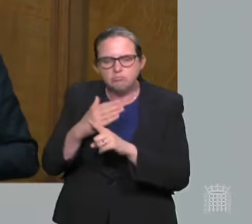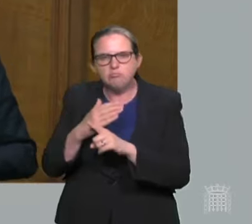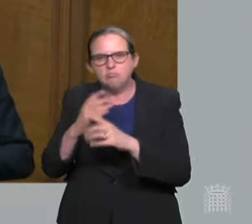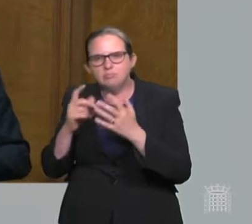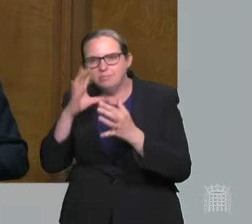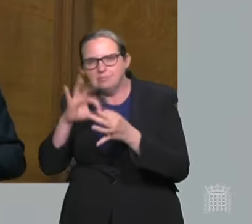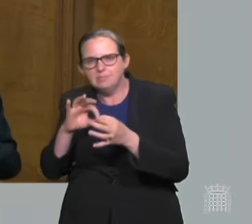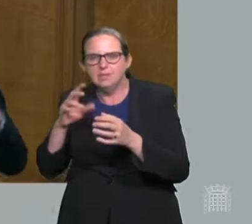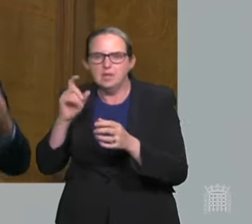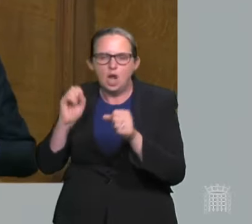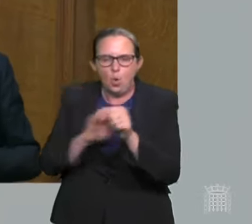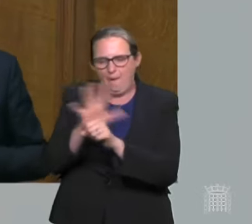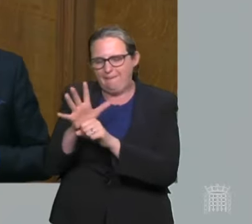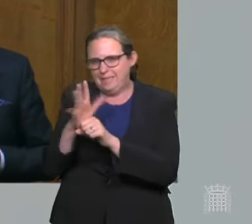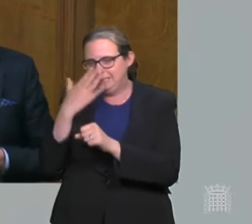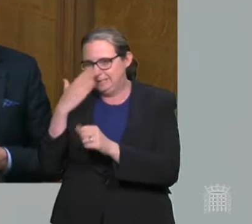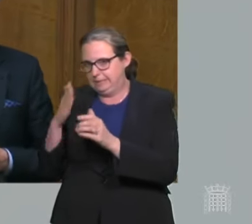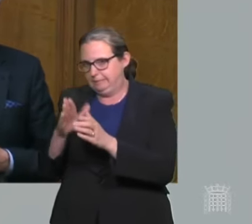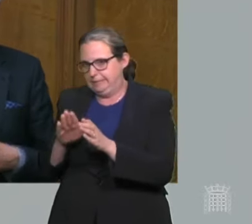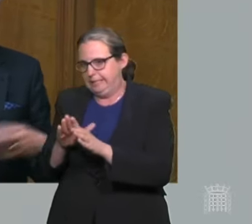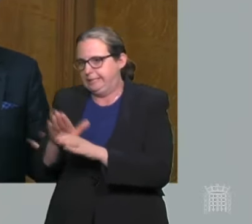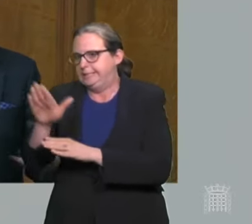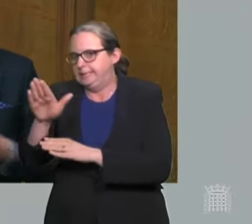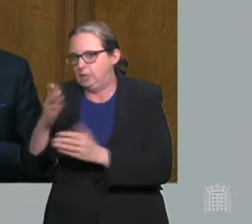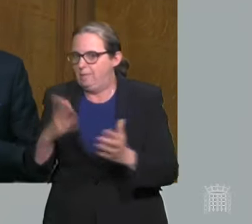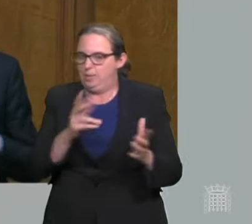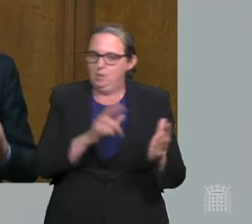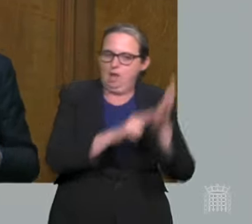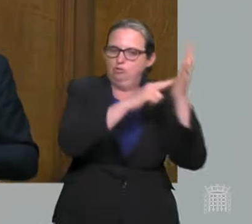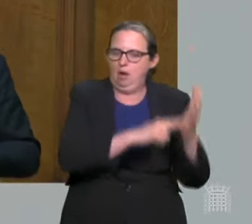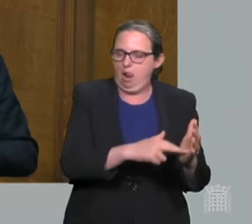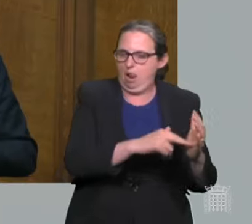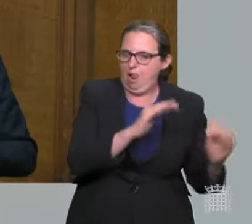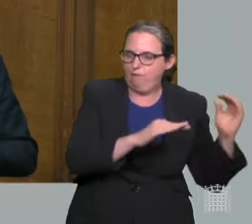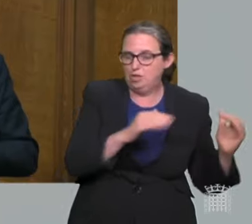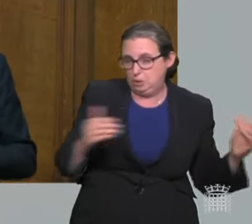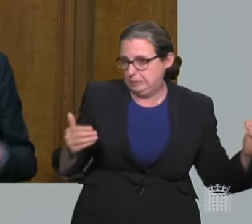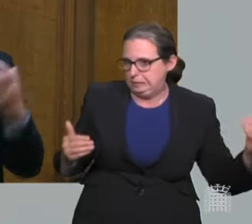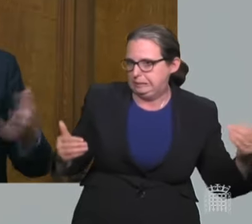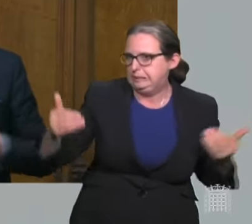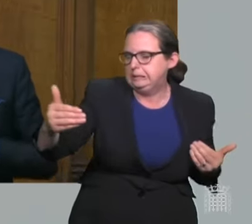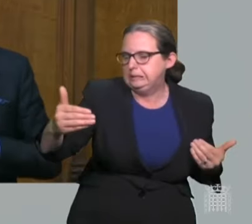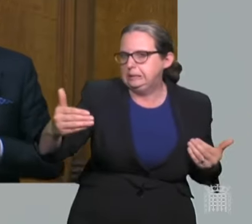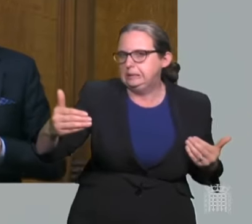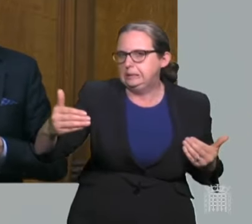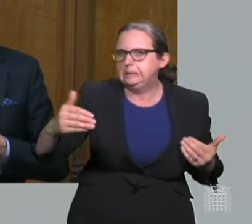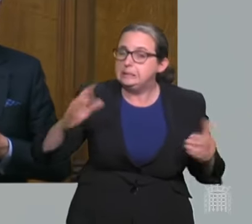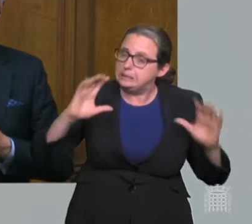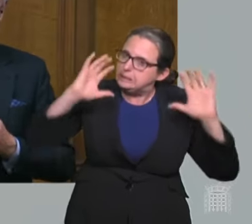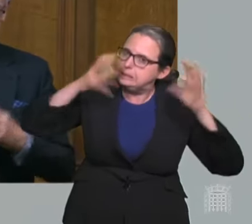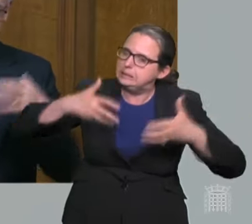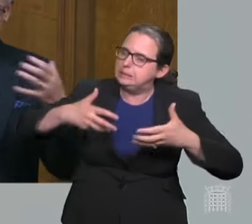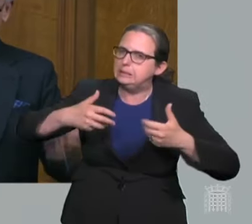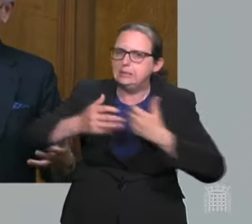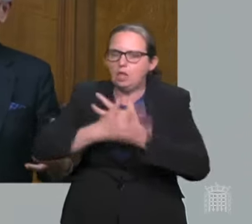of the national average. And that inevitably causes concern, particularly amongst the elderly and vulnerable groups. I've got full